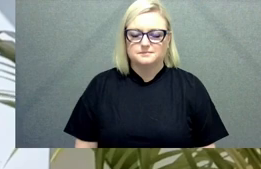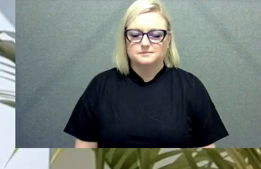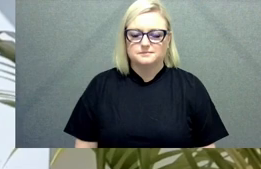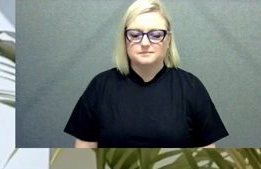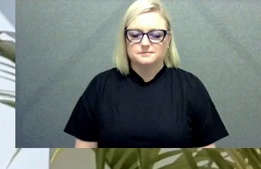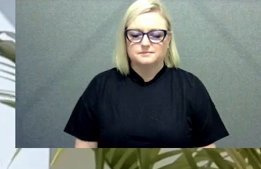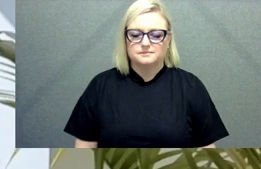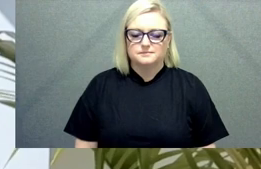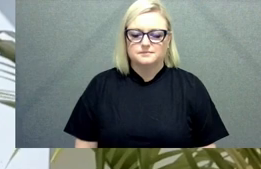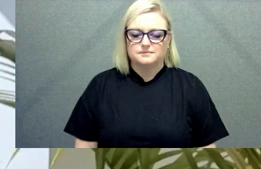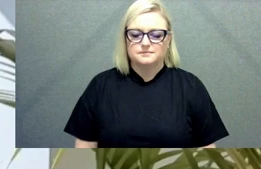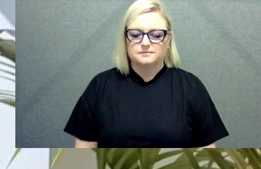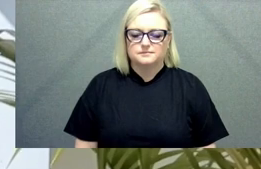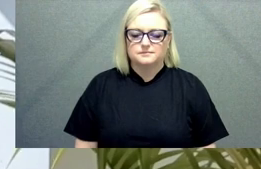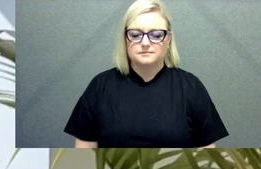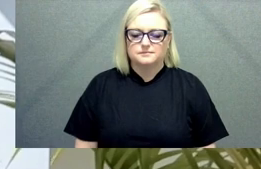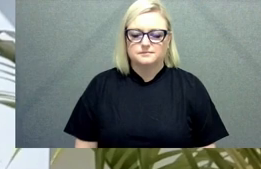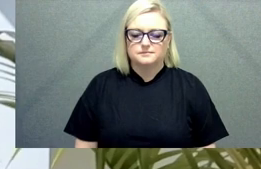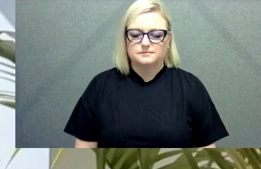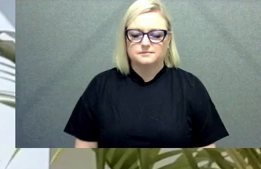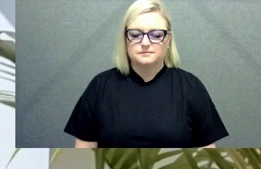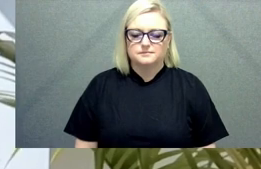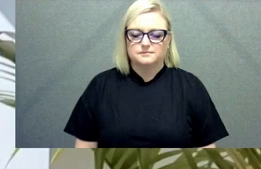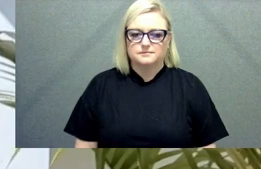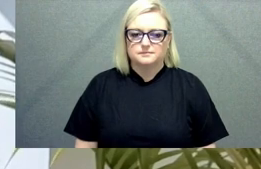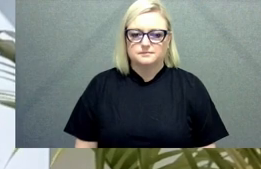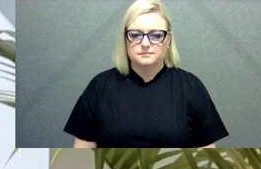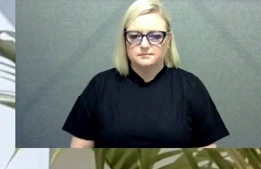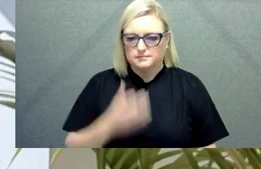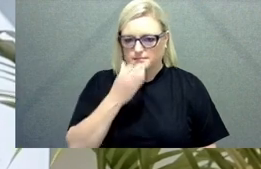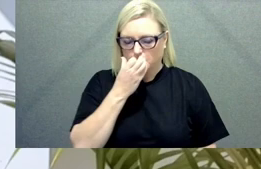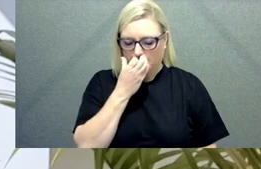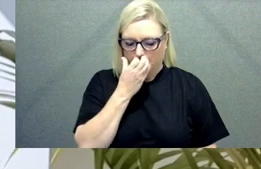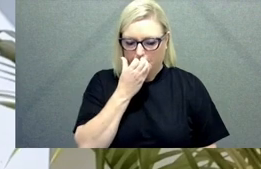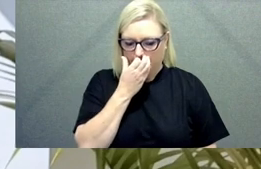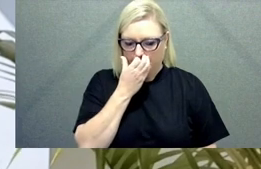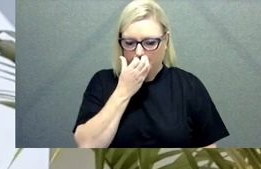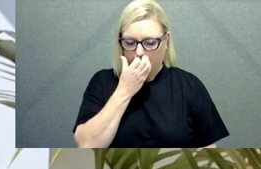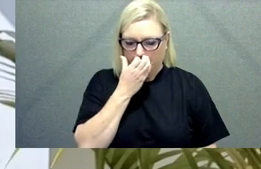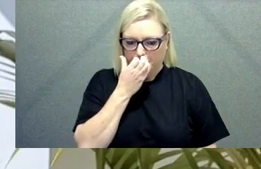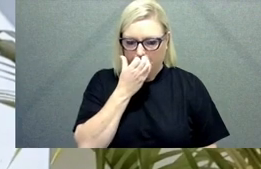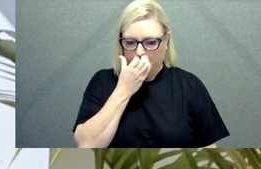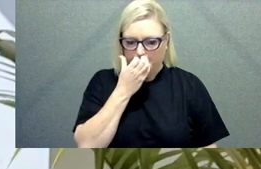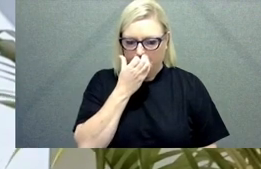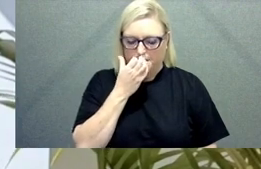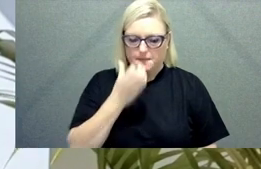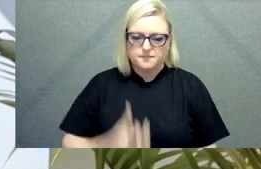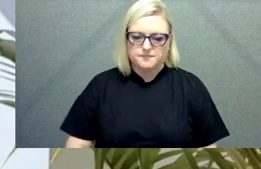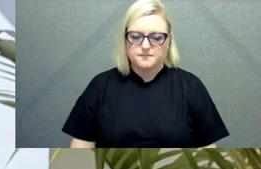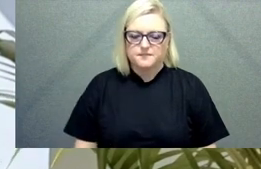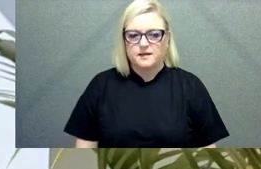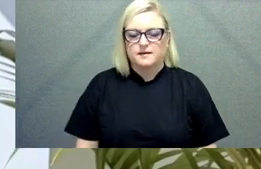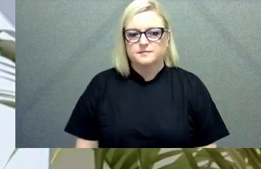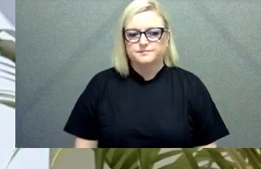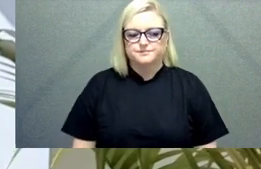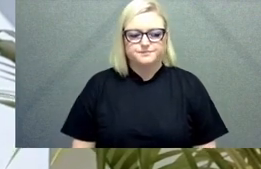learning stage people were there to support me help me gave me like the network and development opportunities but within APS 6